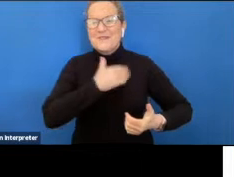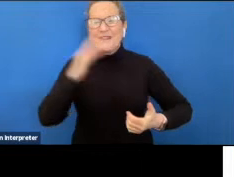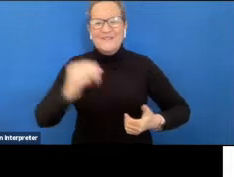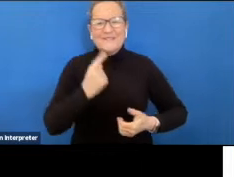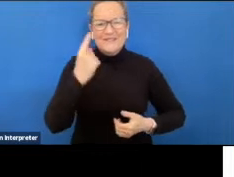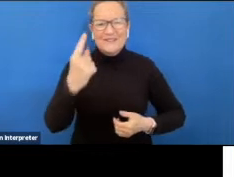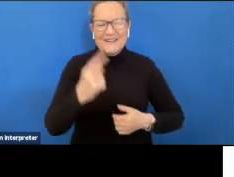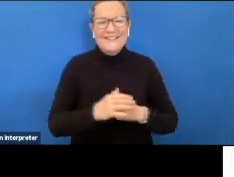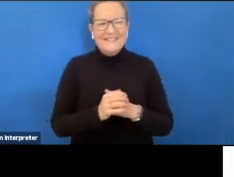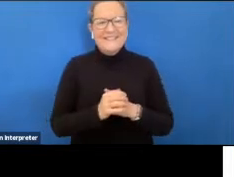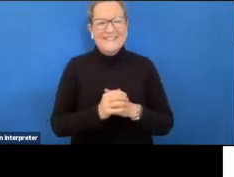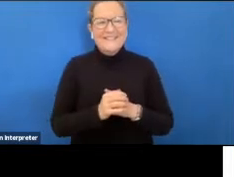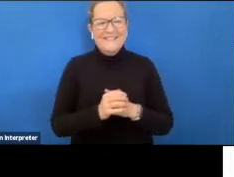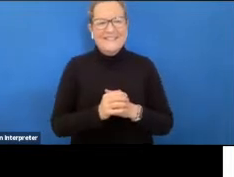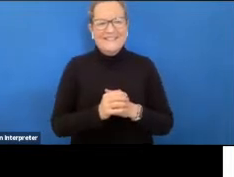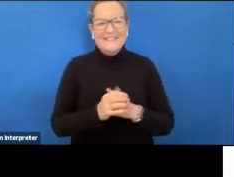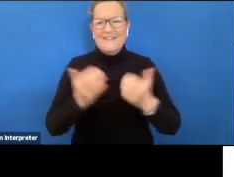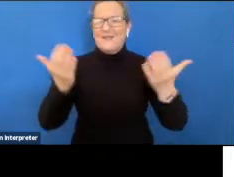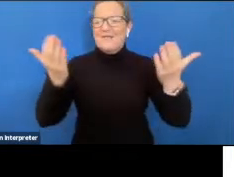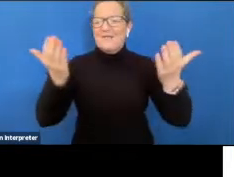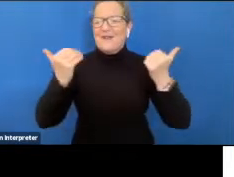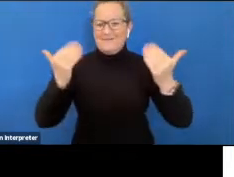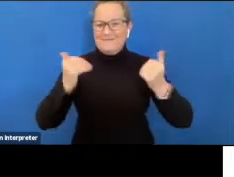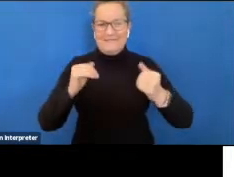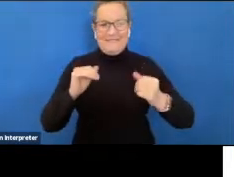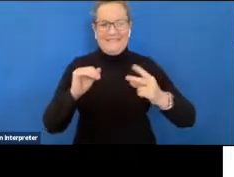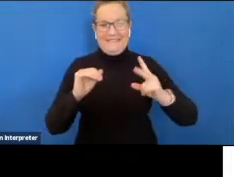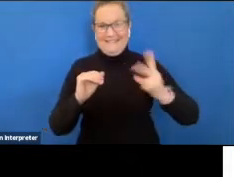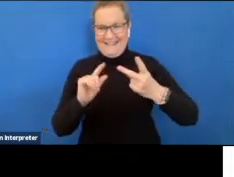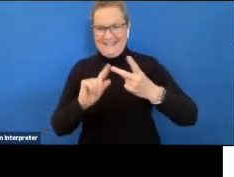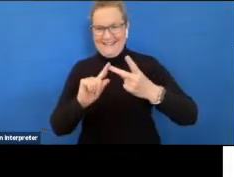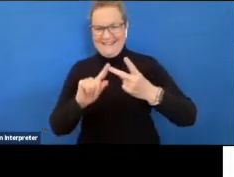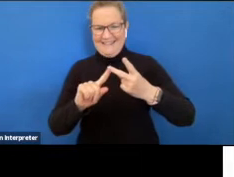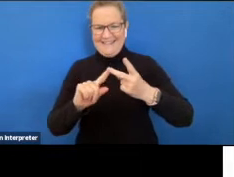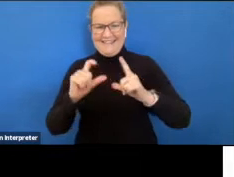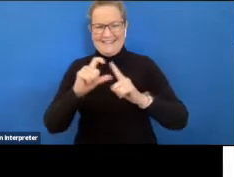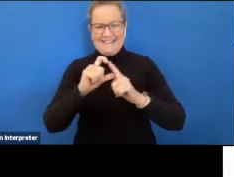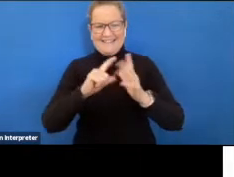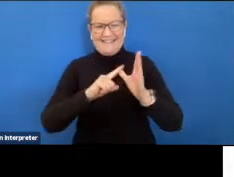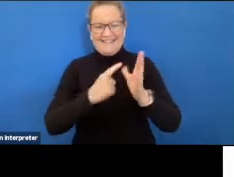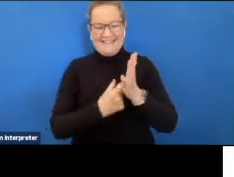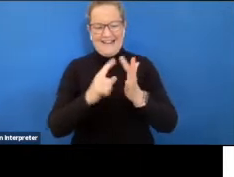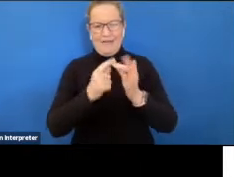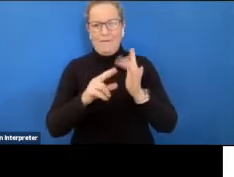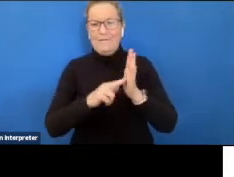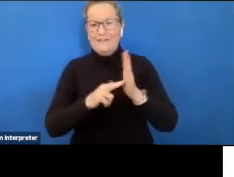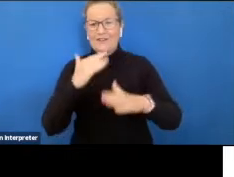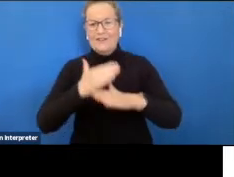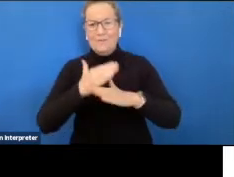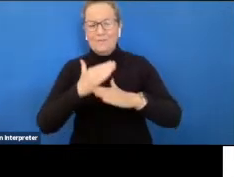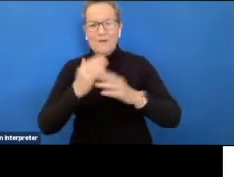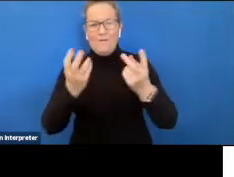well good morning everyone um woman jaker welcome to the second of darabin's jobs forums